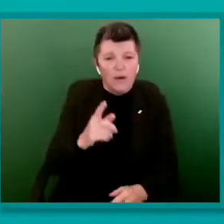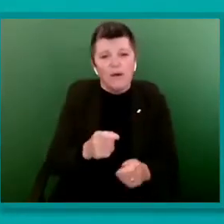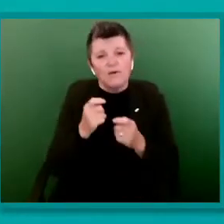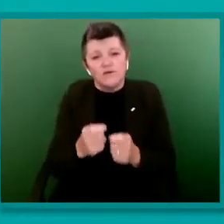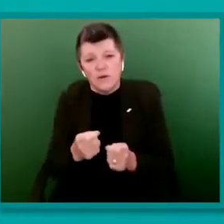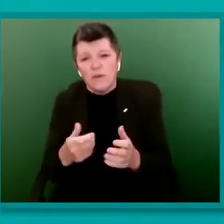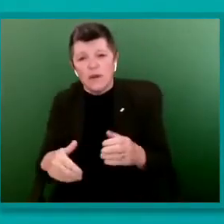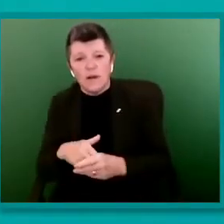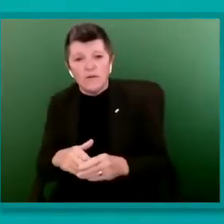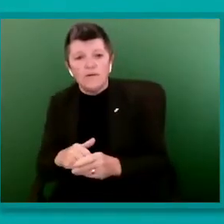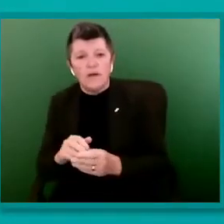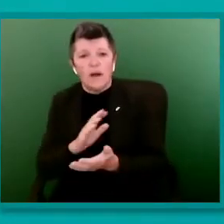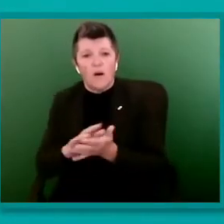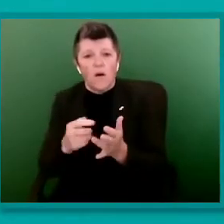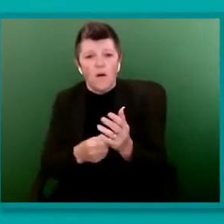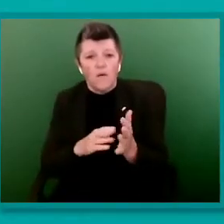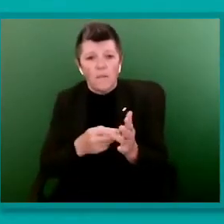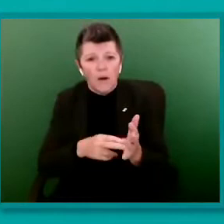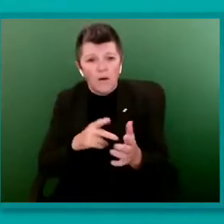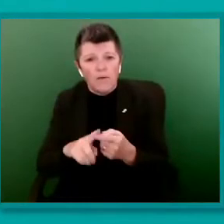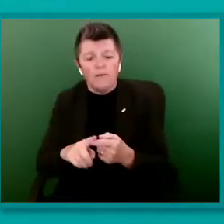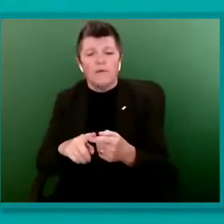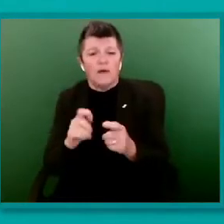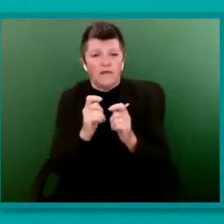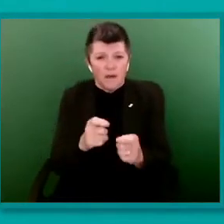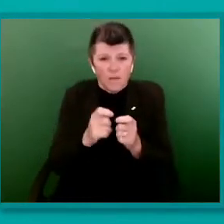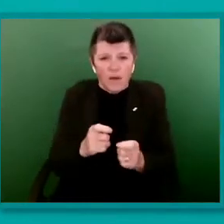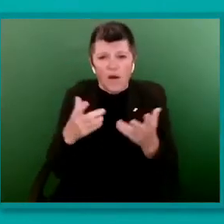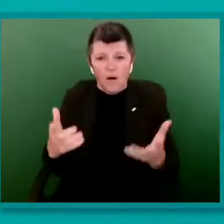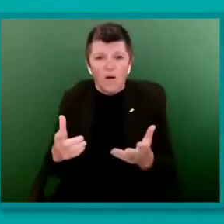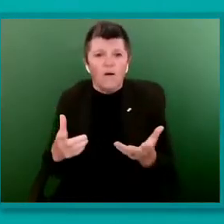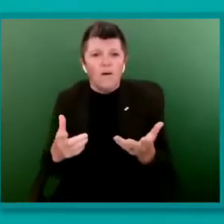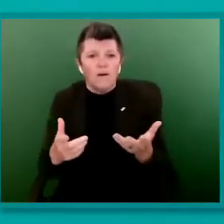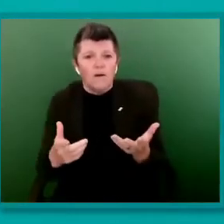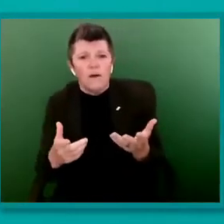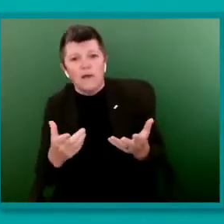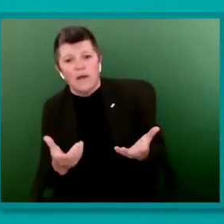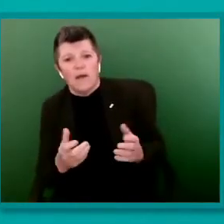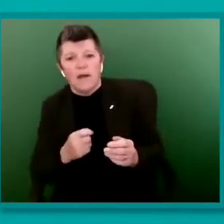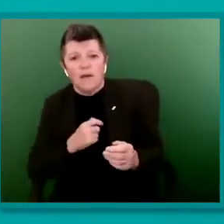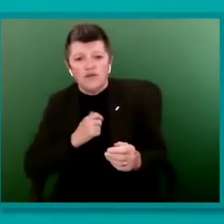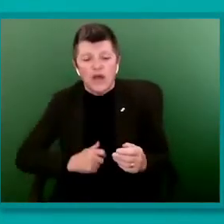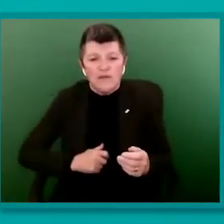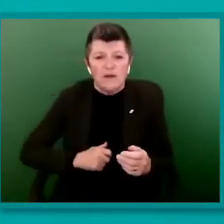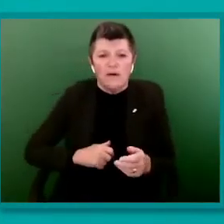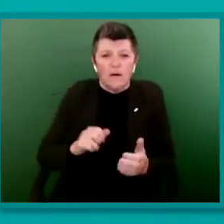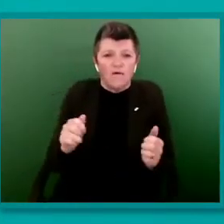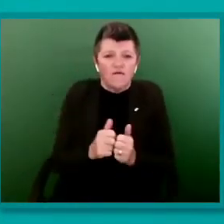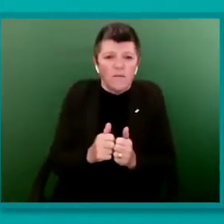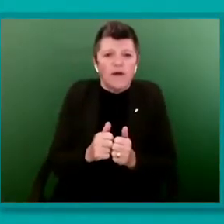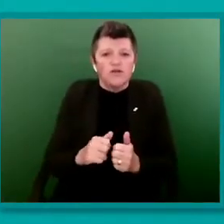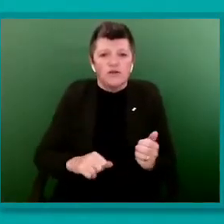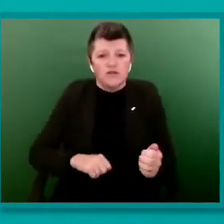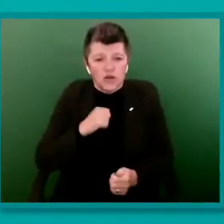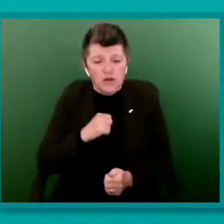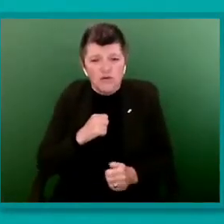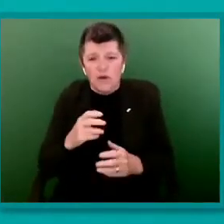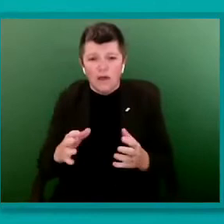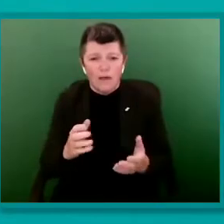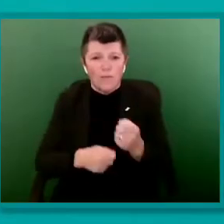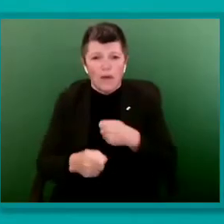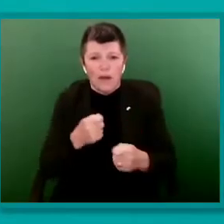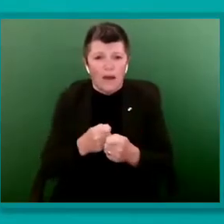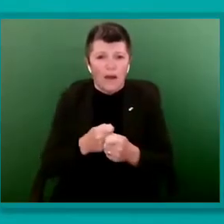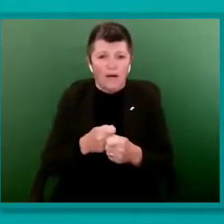or gender confirmation surgeries for trans people, may be disrupted or delayed as a result of pressures in the healthcare system too,